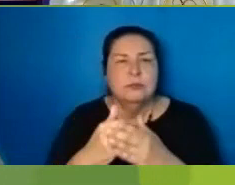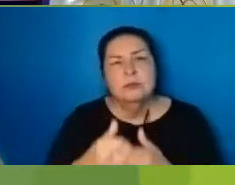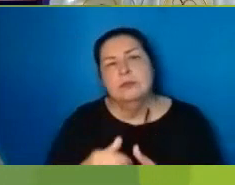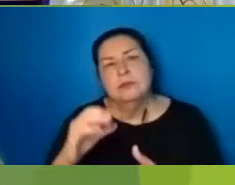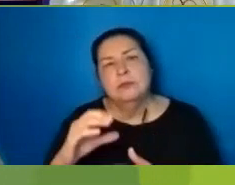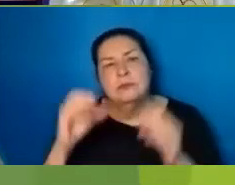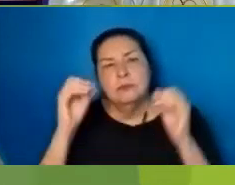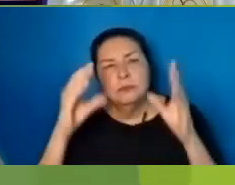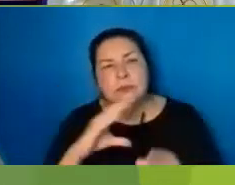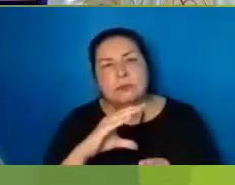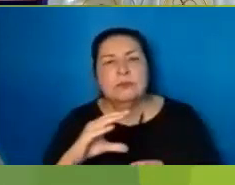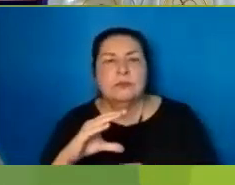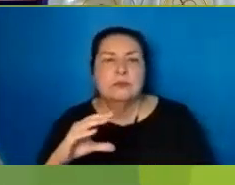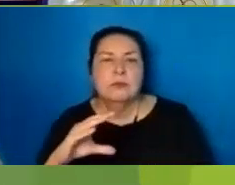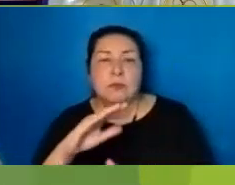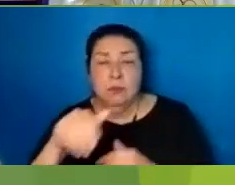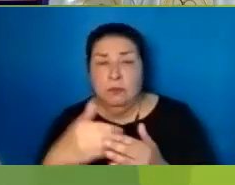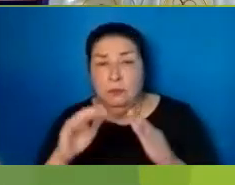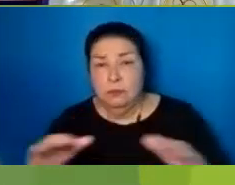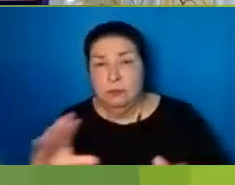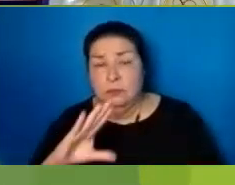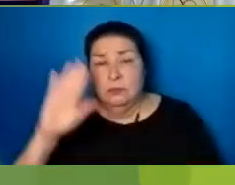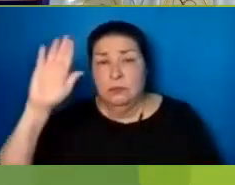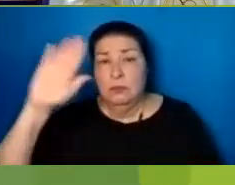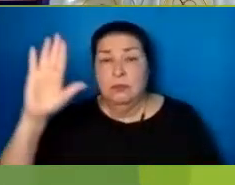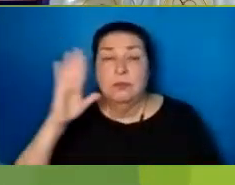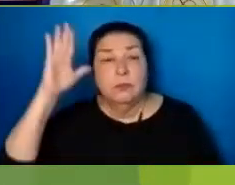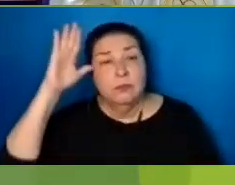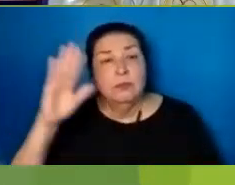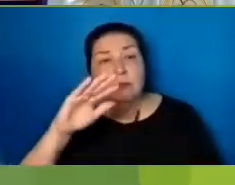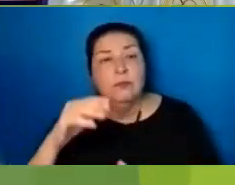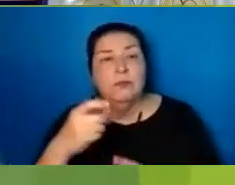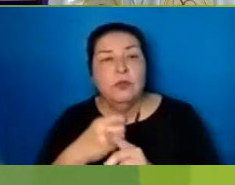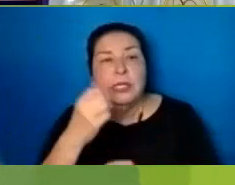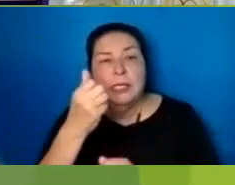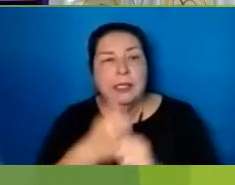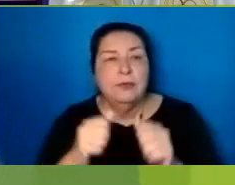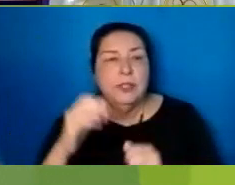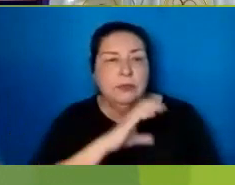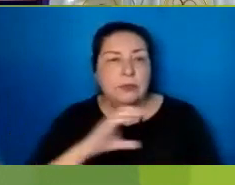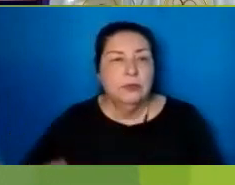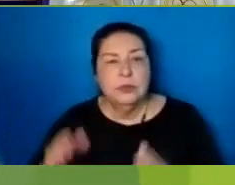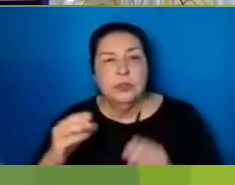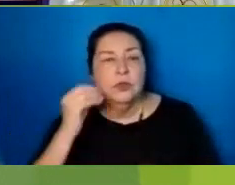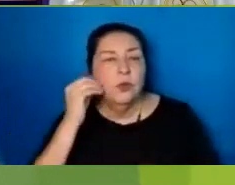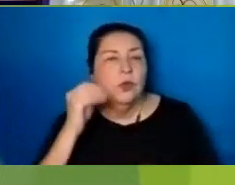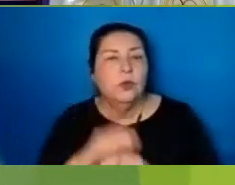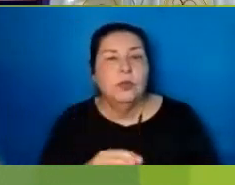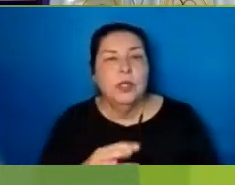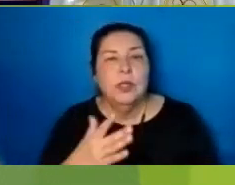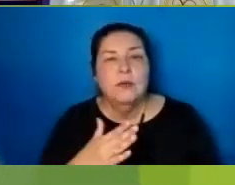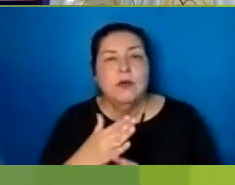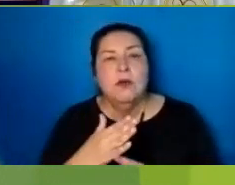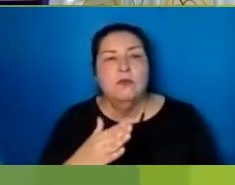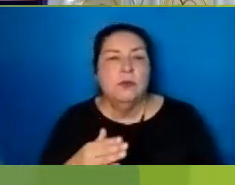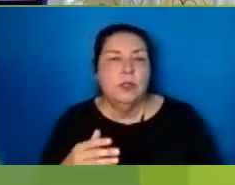Children And Their Parents And Every Christian Home From The Assaults Of The Evil One As Your Son Overcame Satan In The Desert By